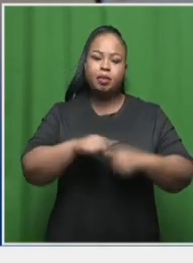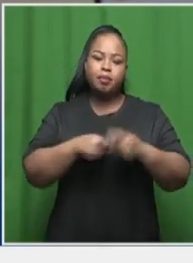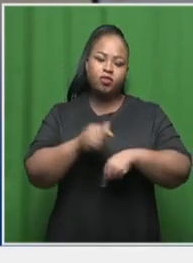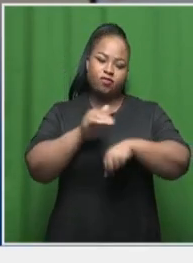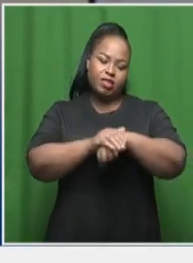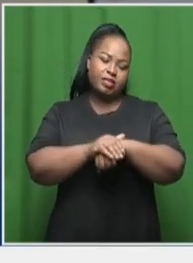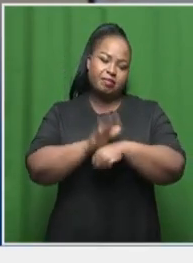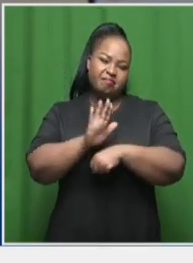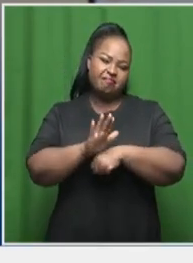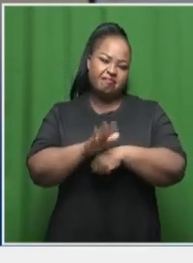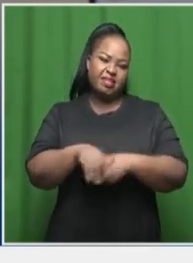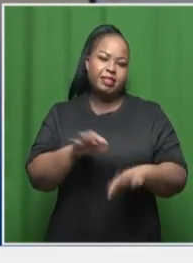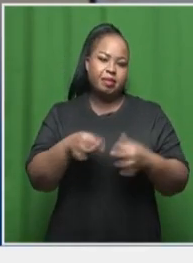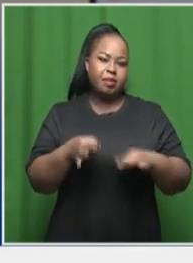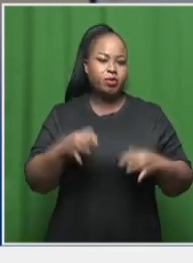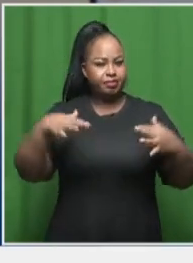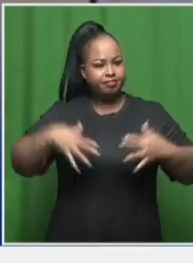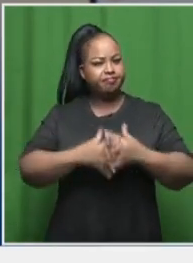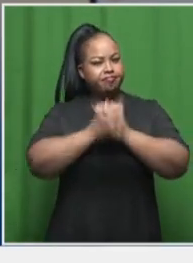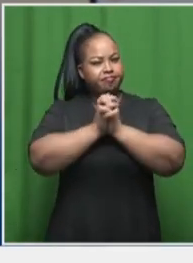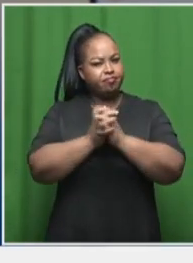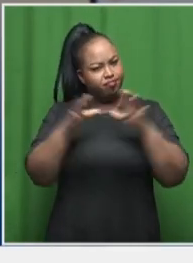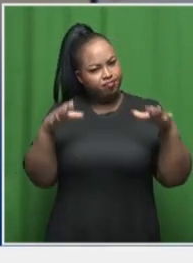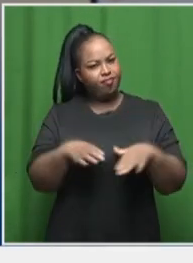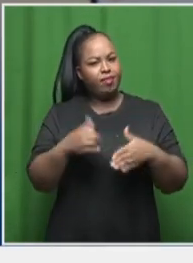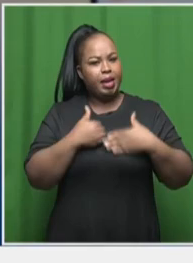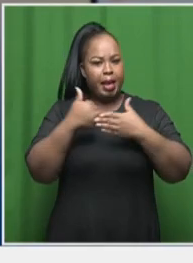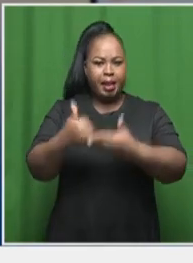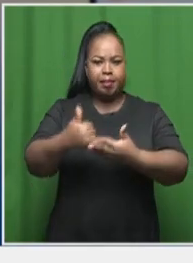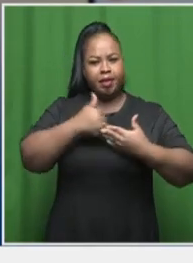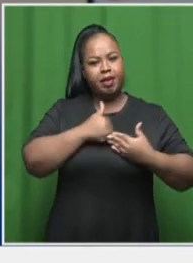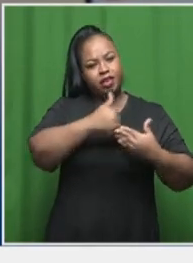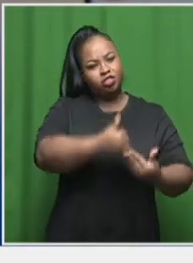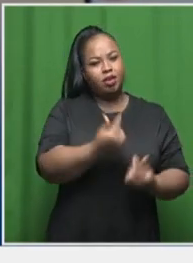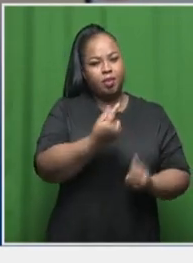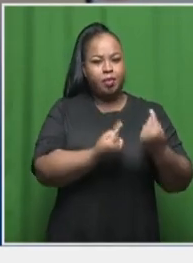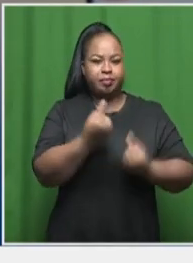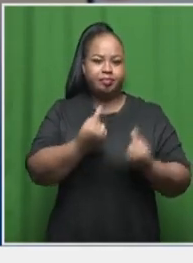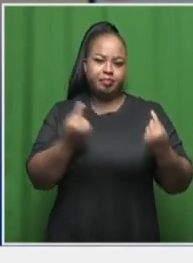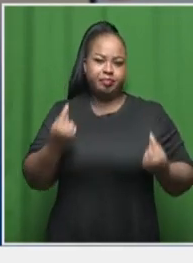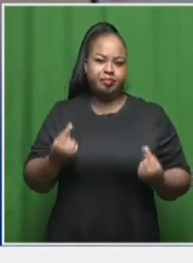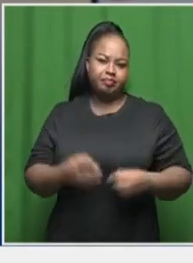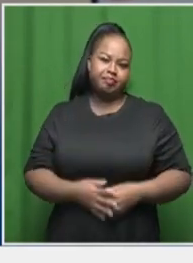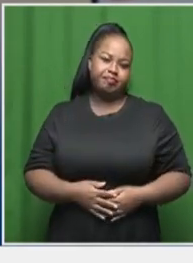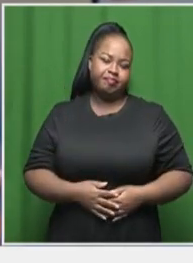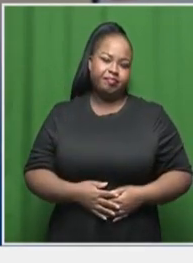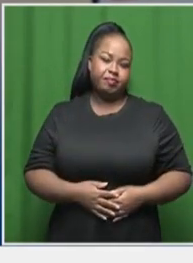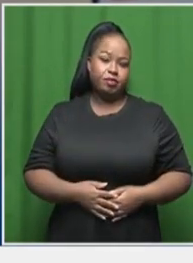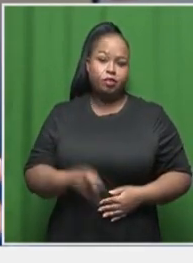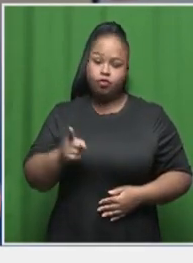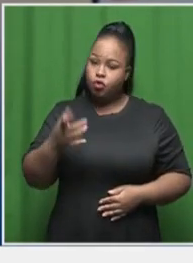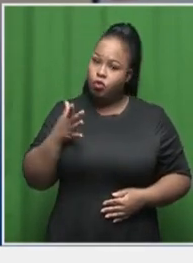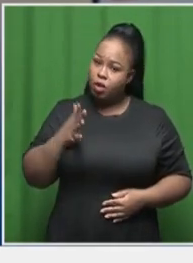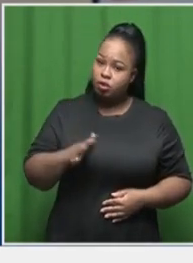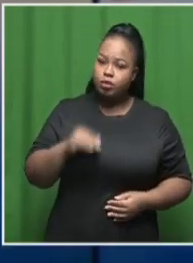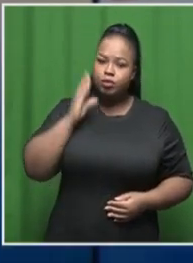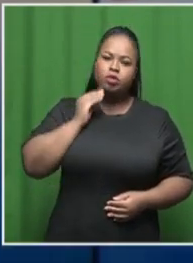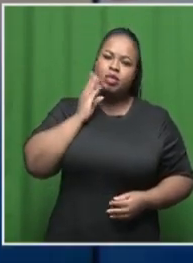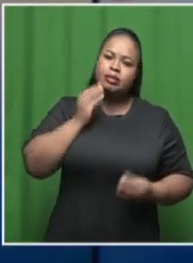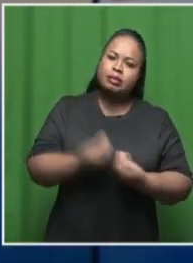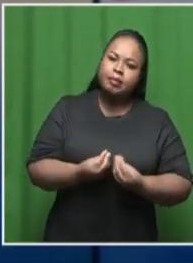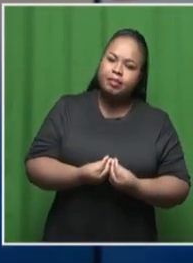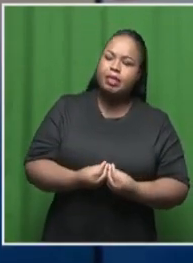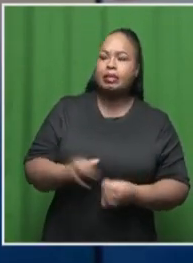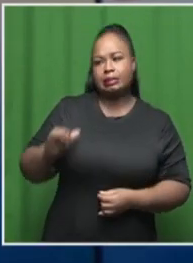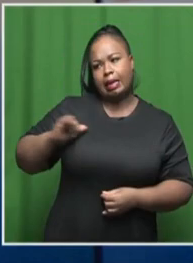friendship. It's about staying together. It's about helping each other. It's about, um, if you want, if you're going through something, I'm